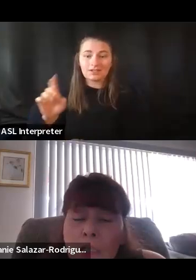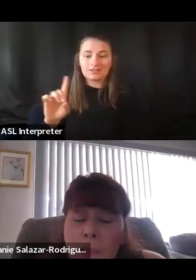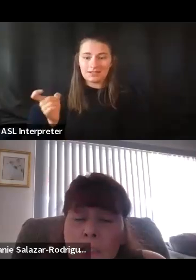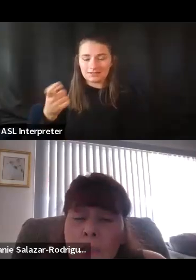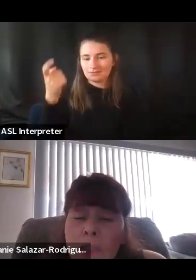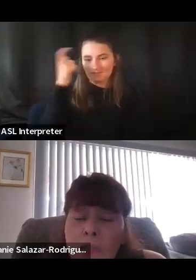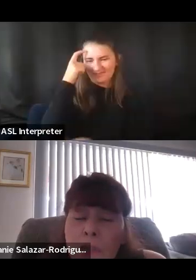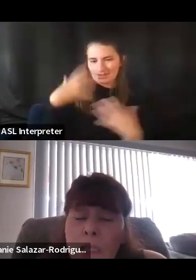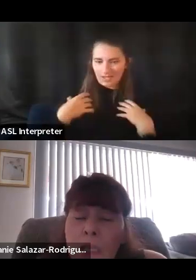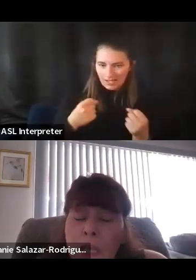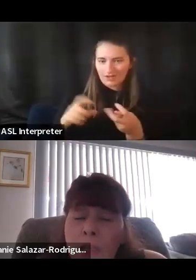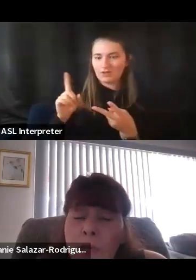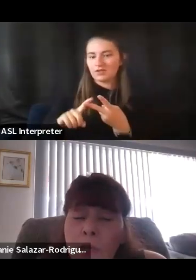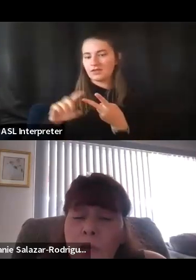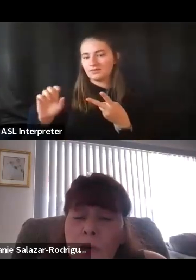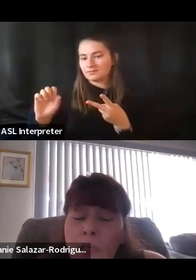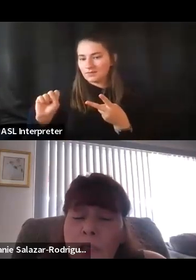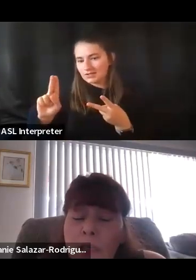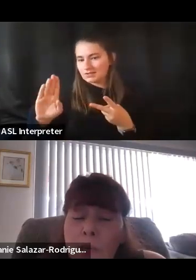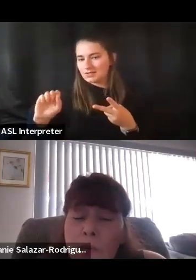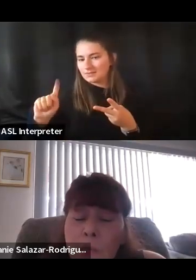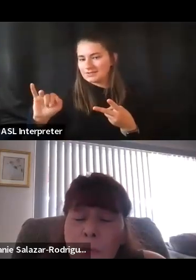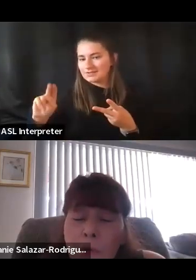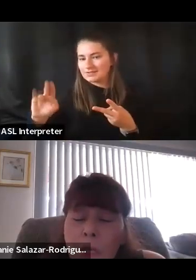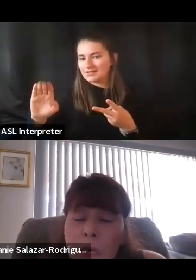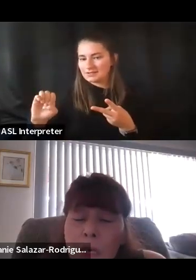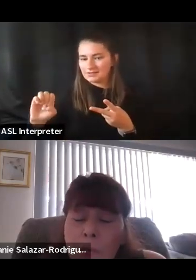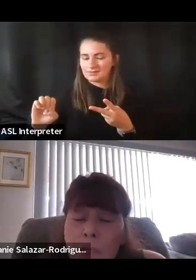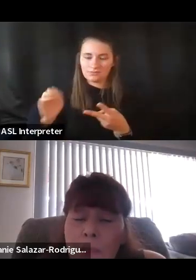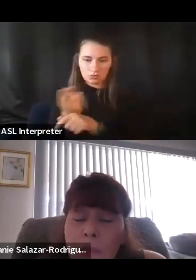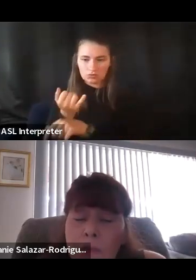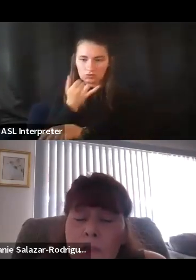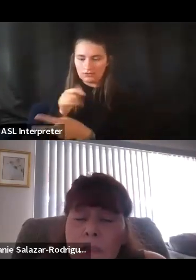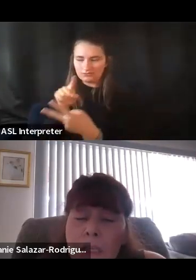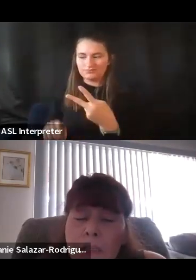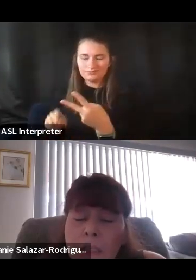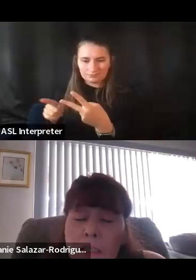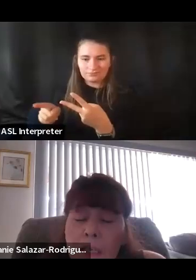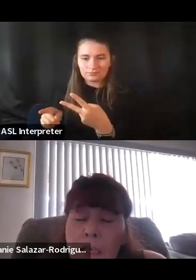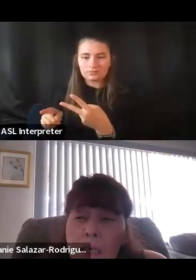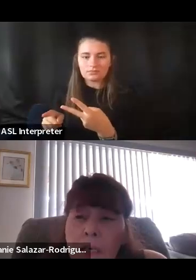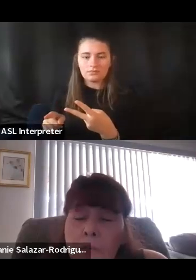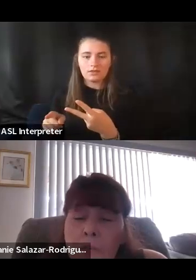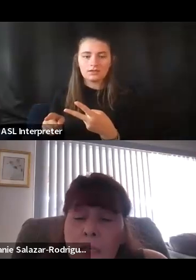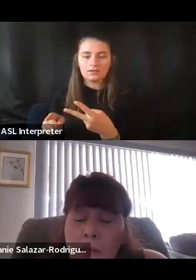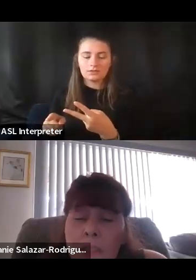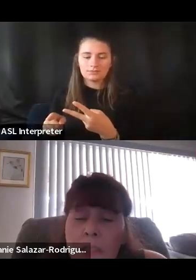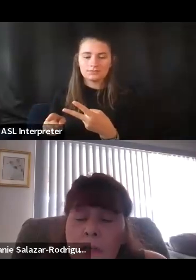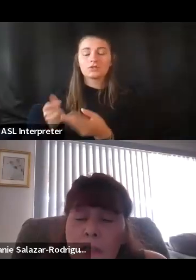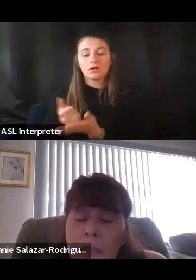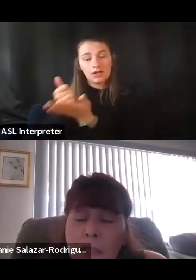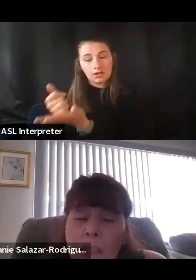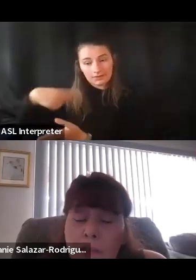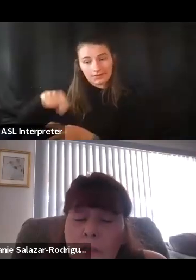a substance misuse. And so really working to help those people, um, get some of the services that they do, um, that are